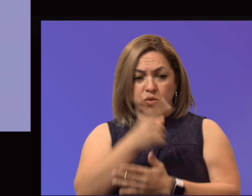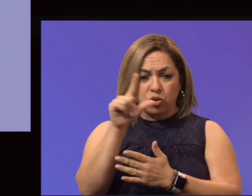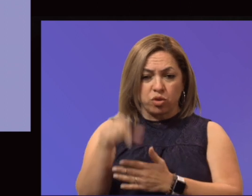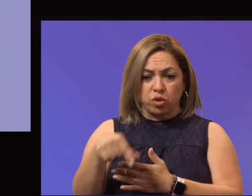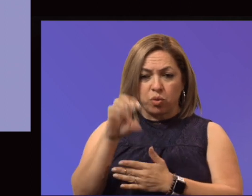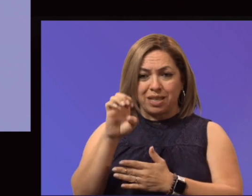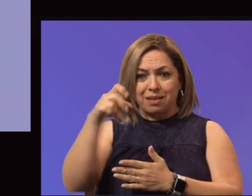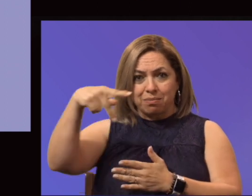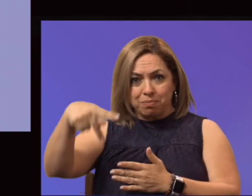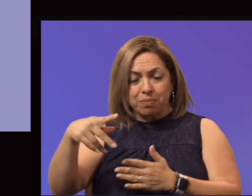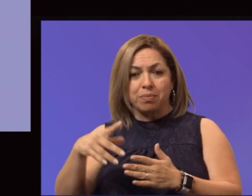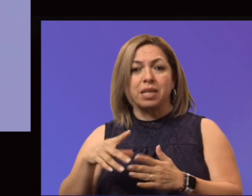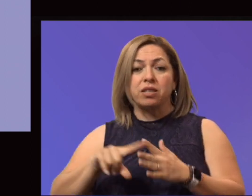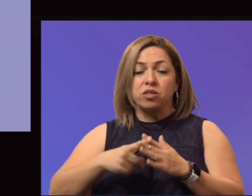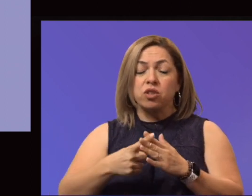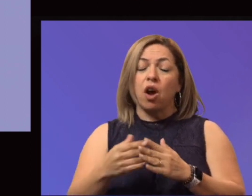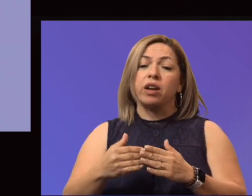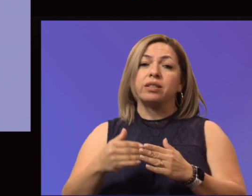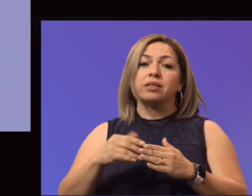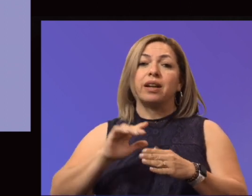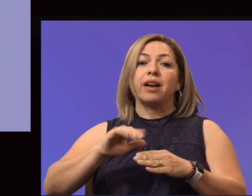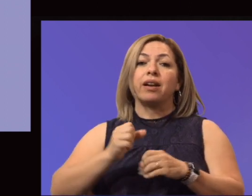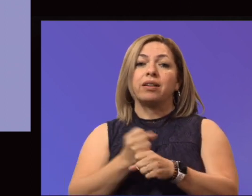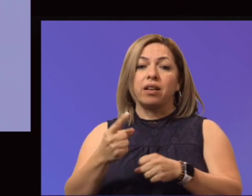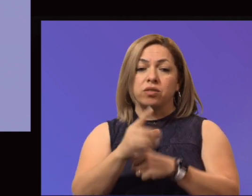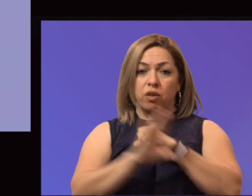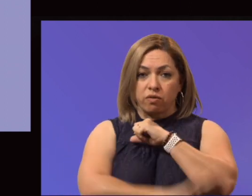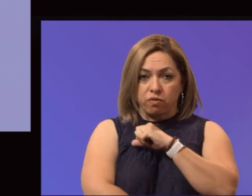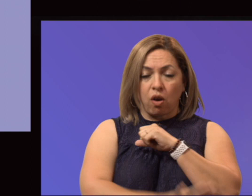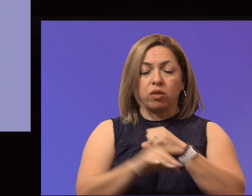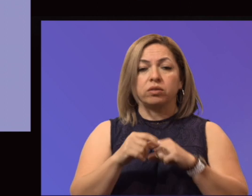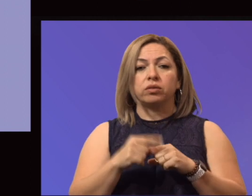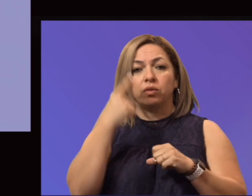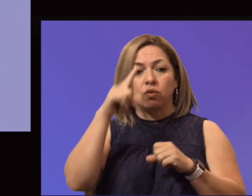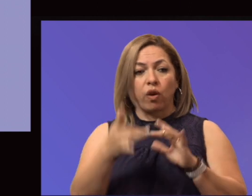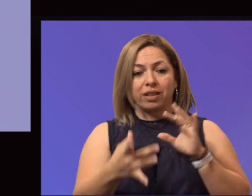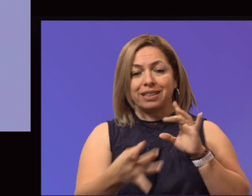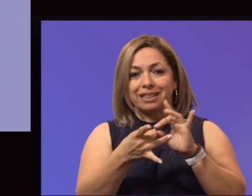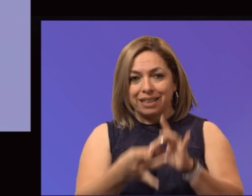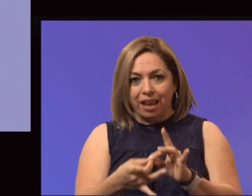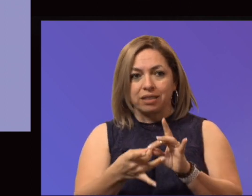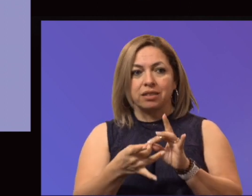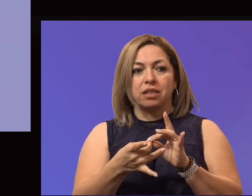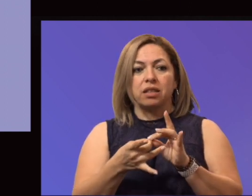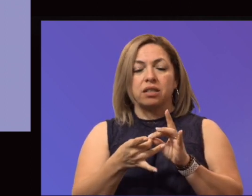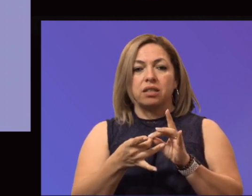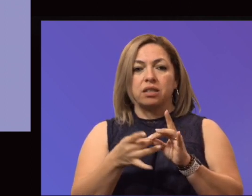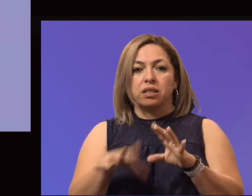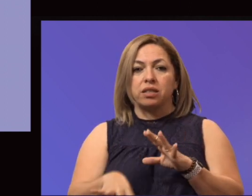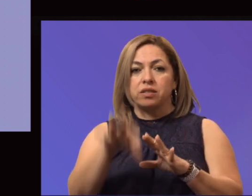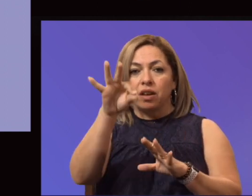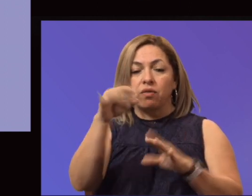The slogan is find your way, connect, discover and succeed. So we want to make sure that by this time next year,